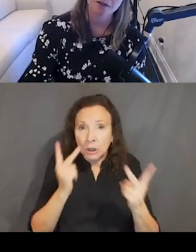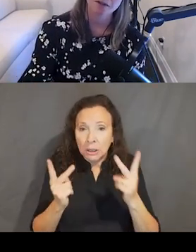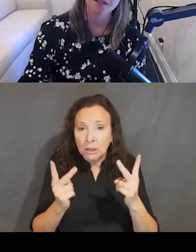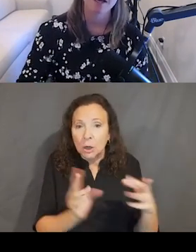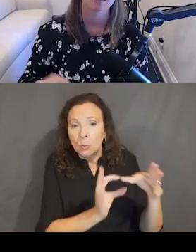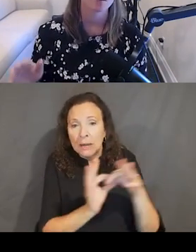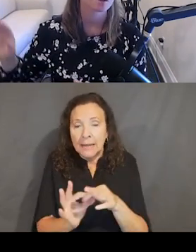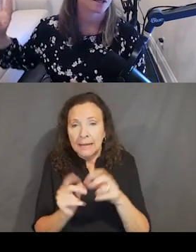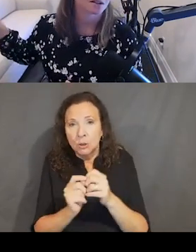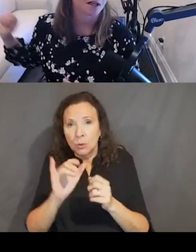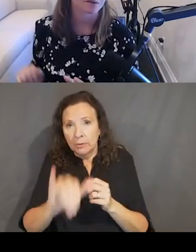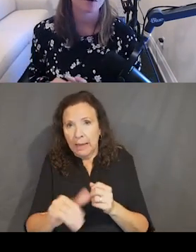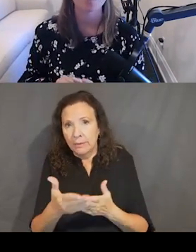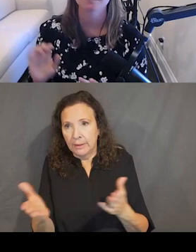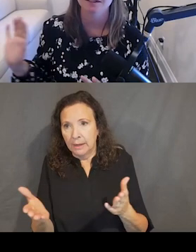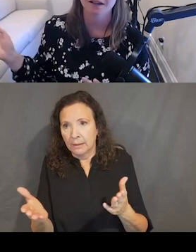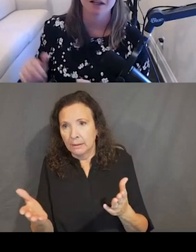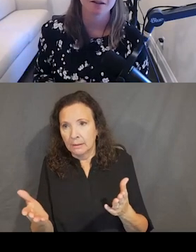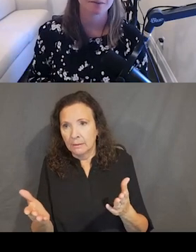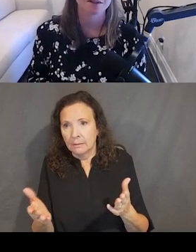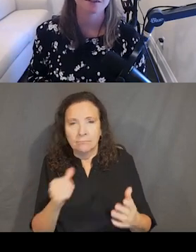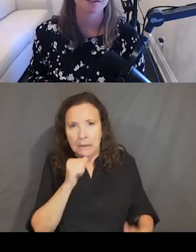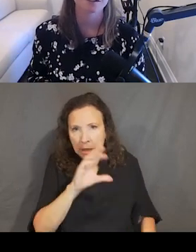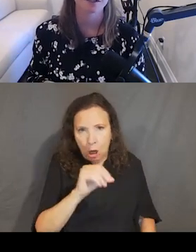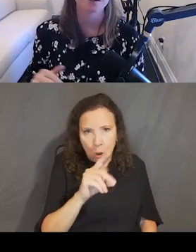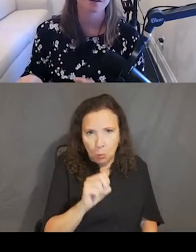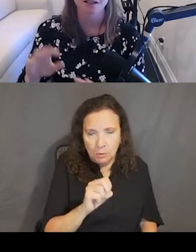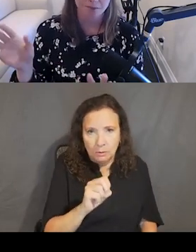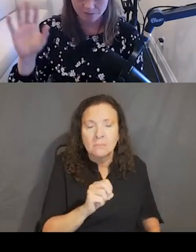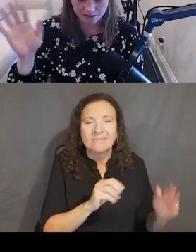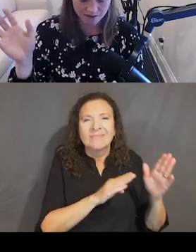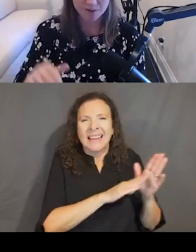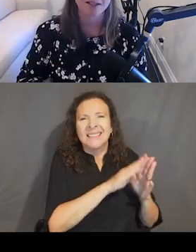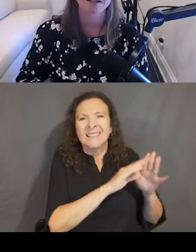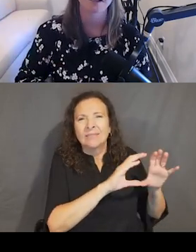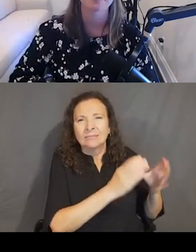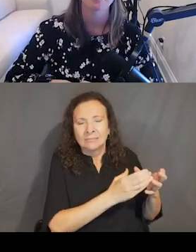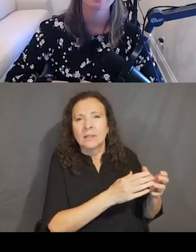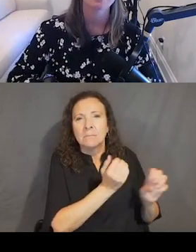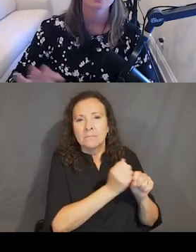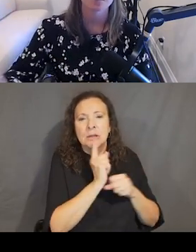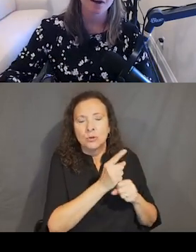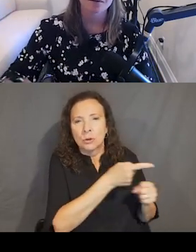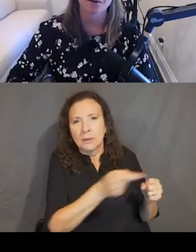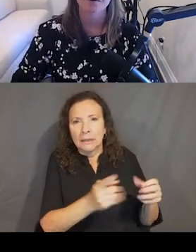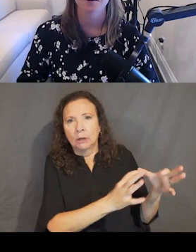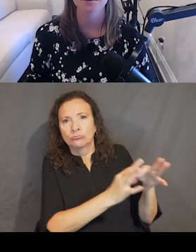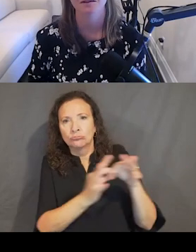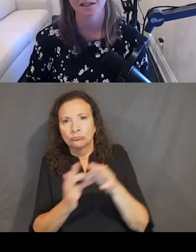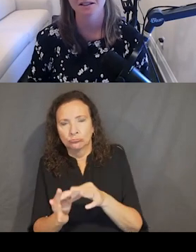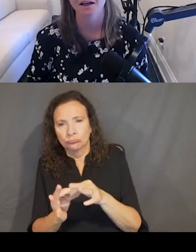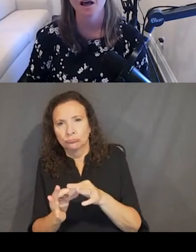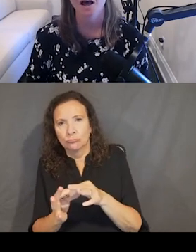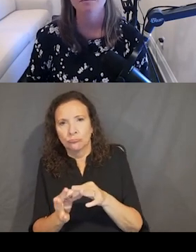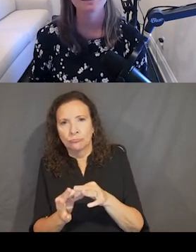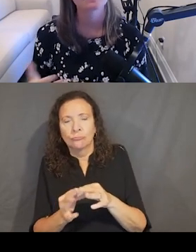to which it refers. And of course, I'm not going to talk about code, but dev has a responsibility to make sure that that's programmatically associated. That's neither here nor there for this